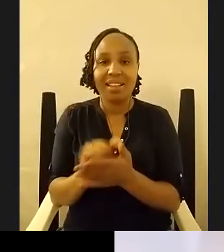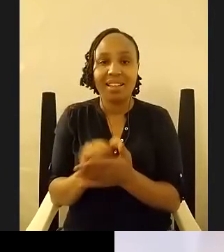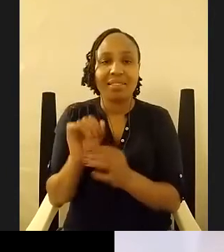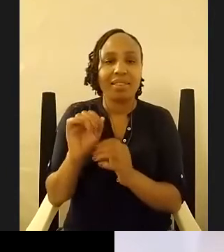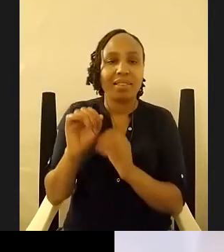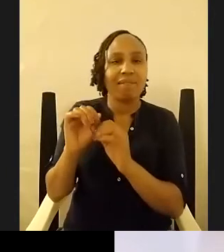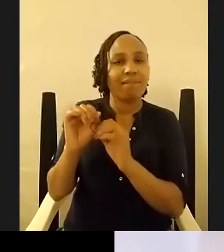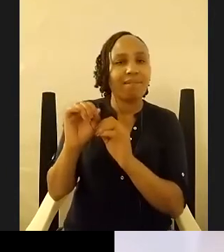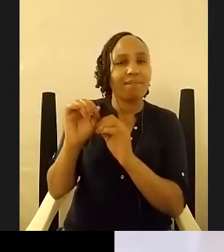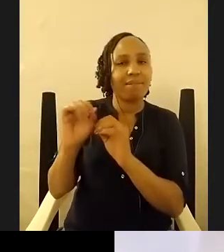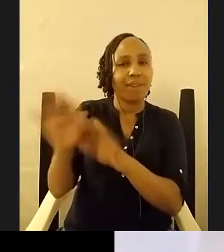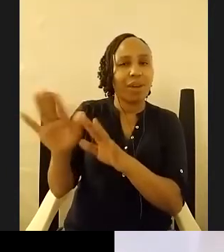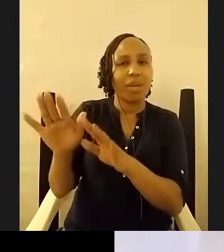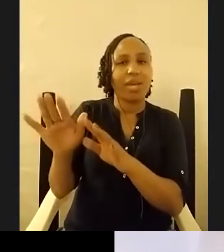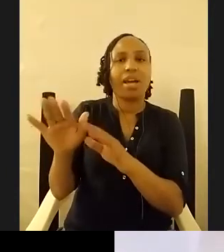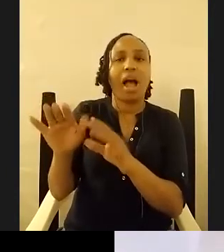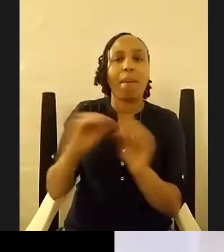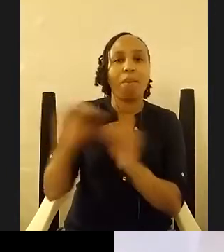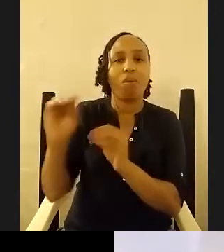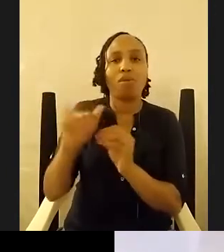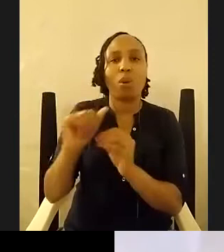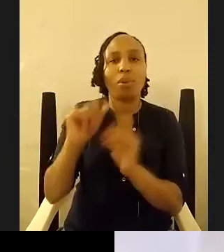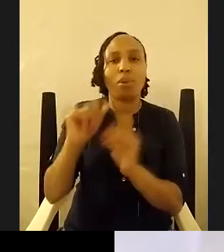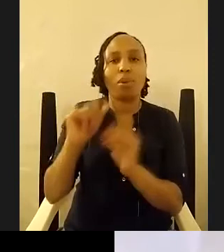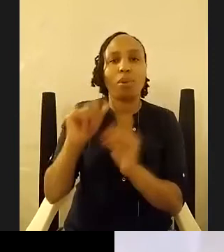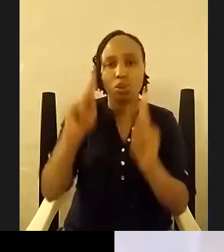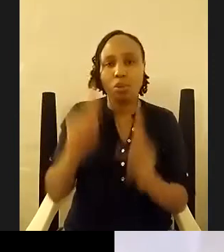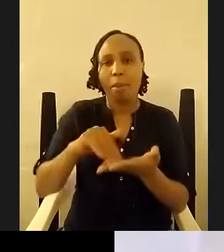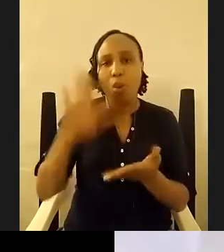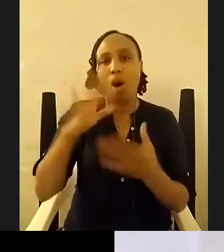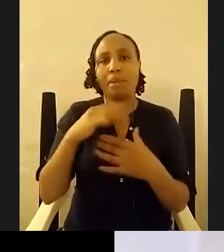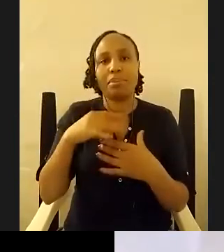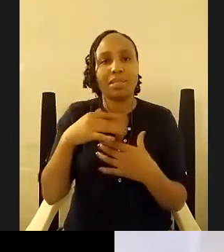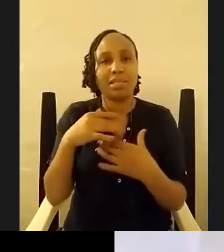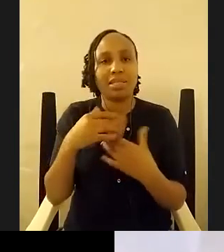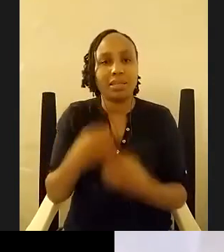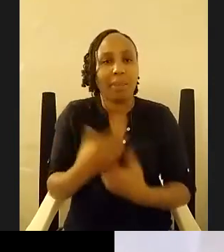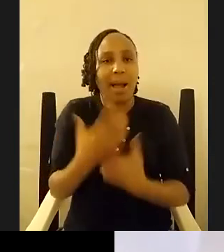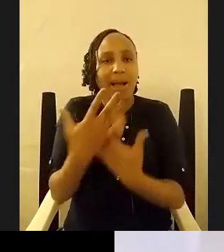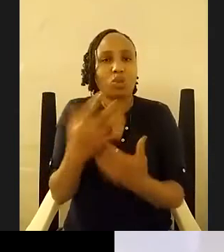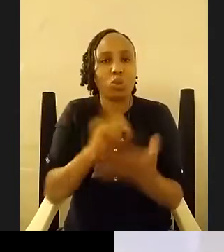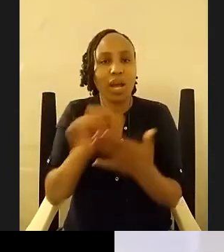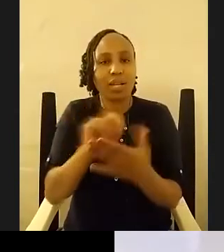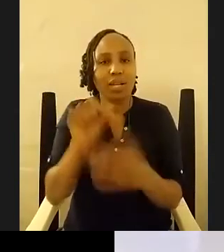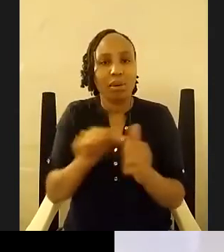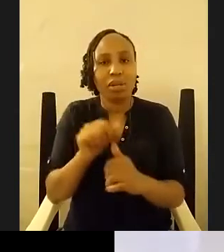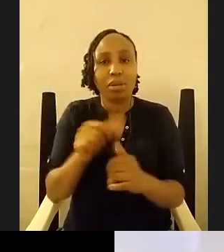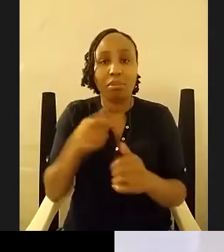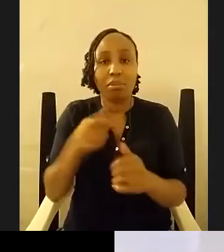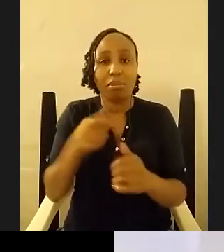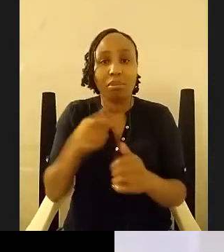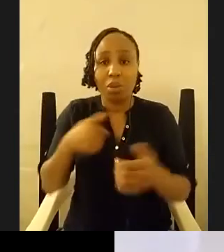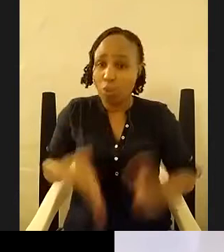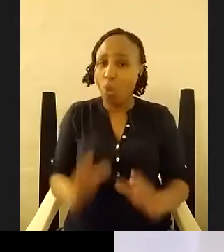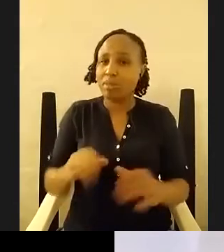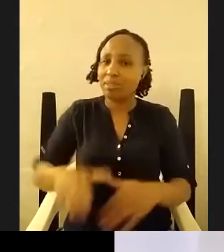inspired i am to write about it you know i isn't that strange i i was born and raised there i i don't know i don't i think